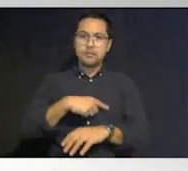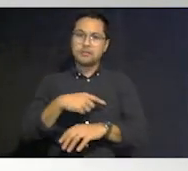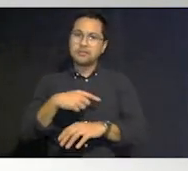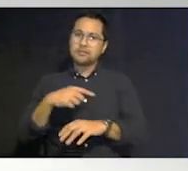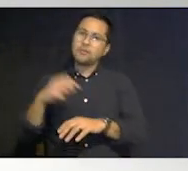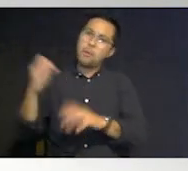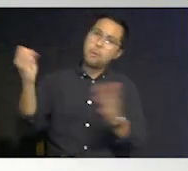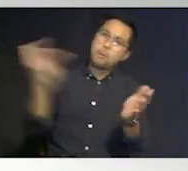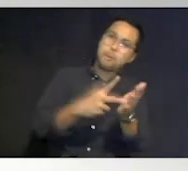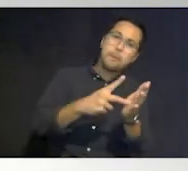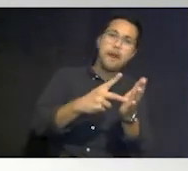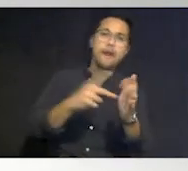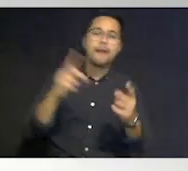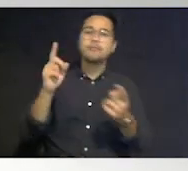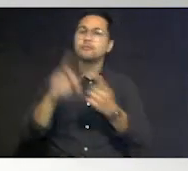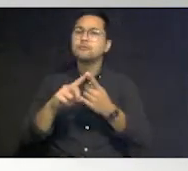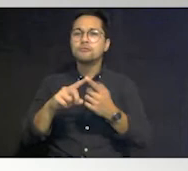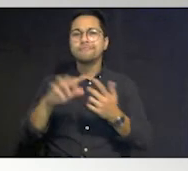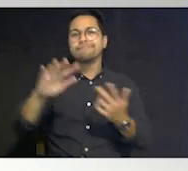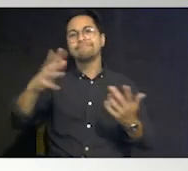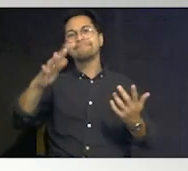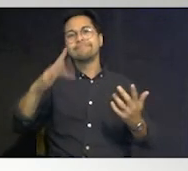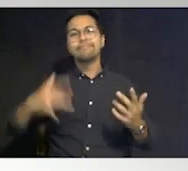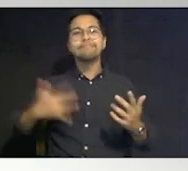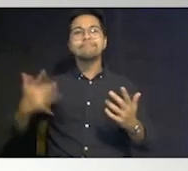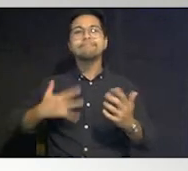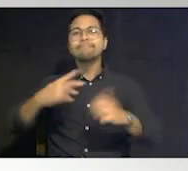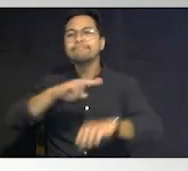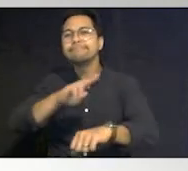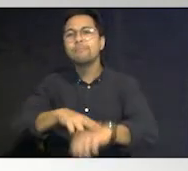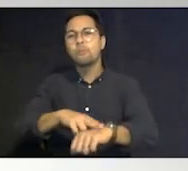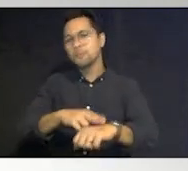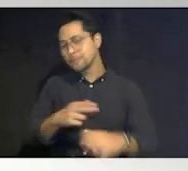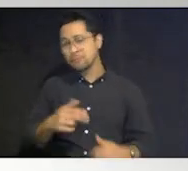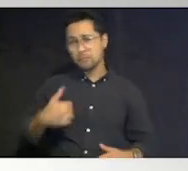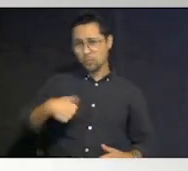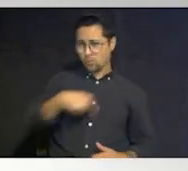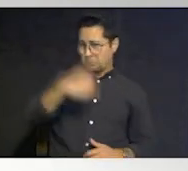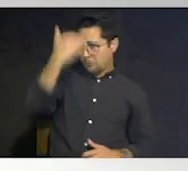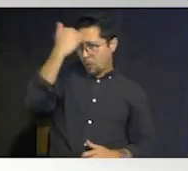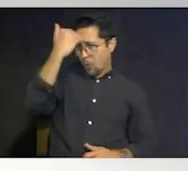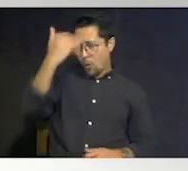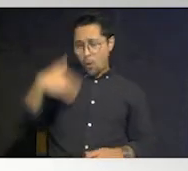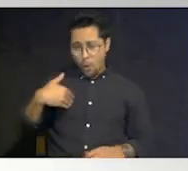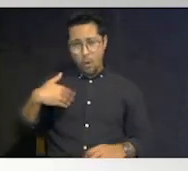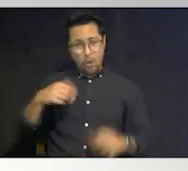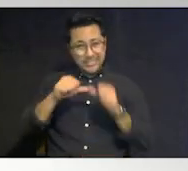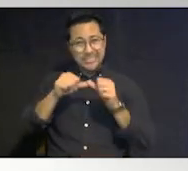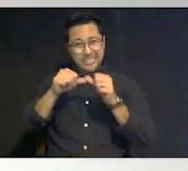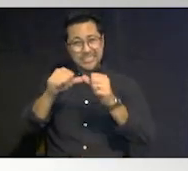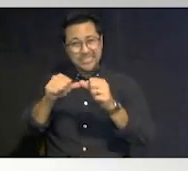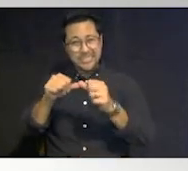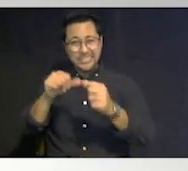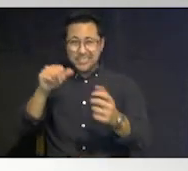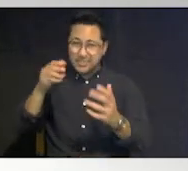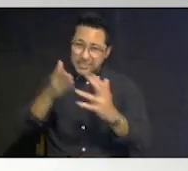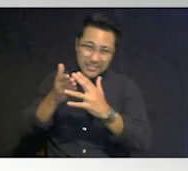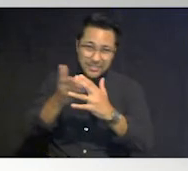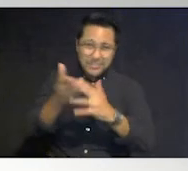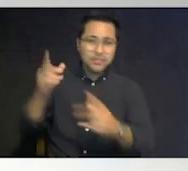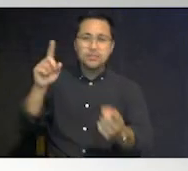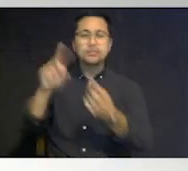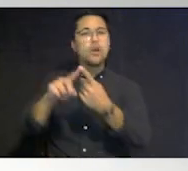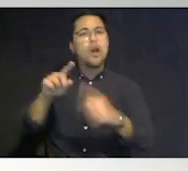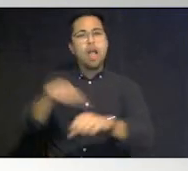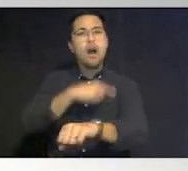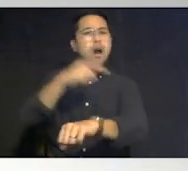to some semblance of normalcy we know that it's taken us a long time to get there with covid and